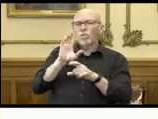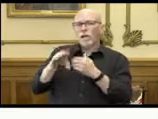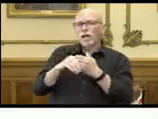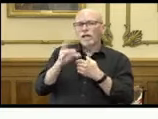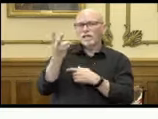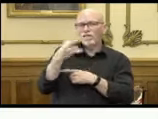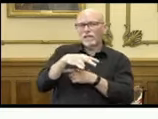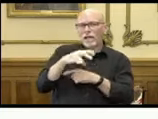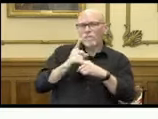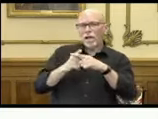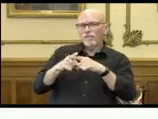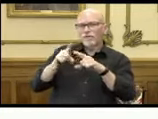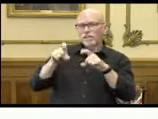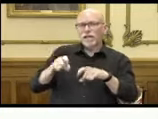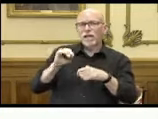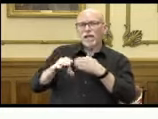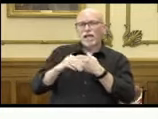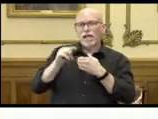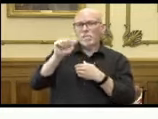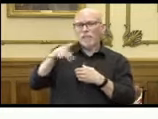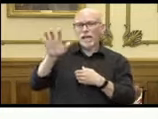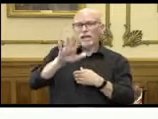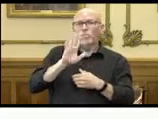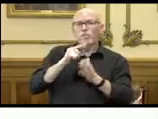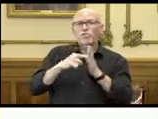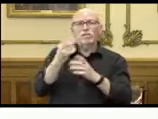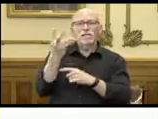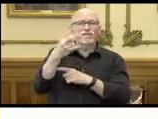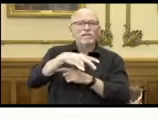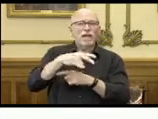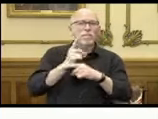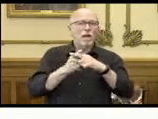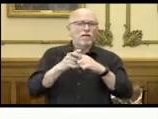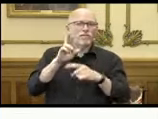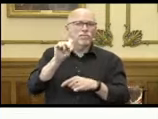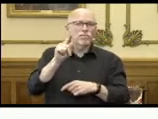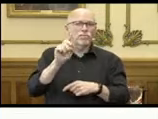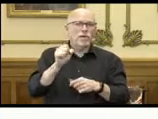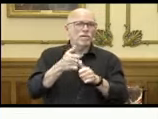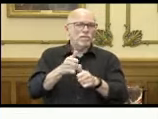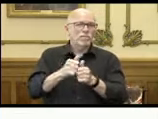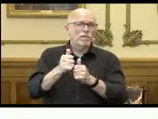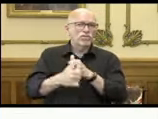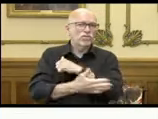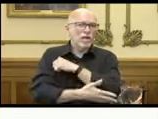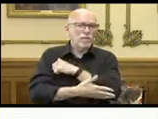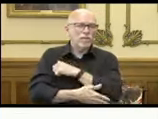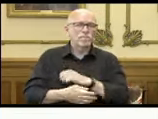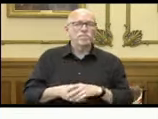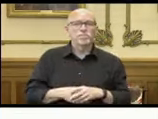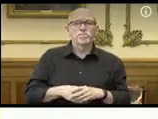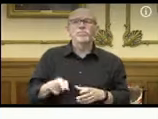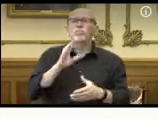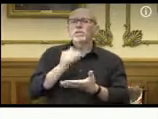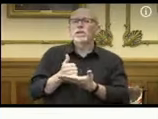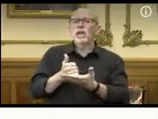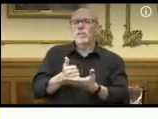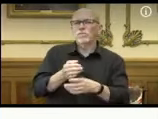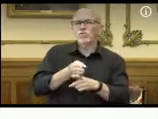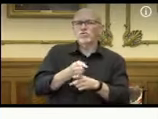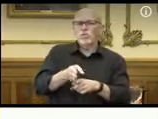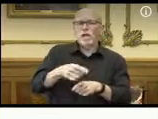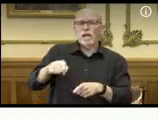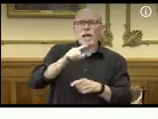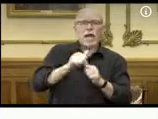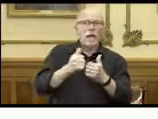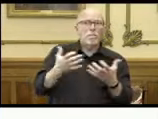positivity rate and adding a map that shows the seven-day positivity rate by county. This will help track the prevalence of